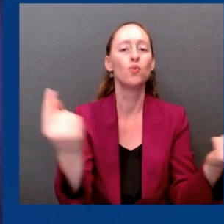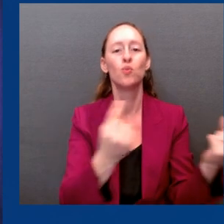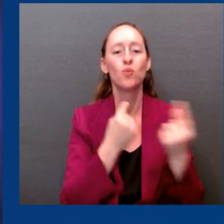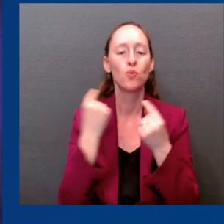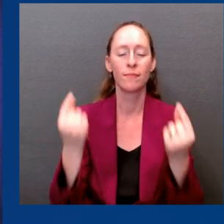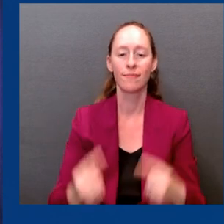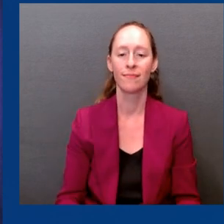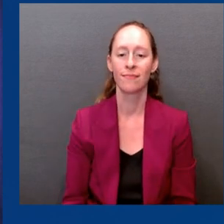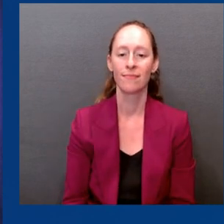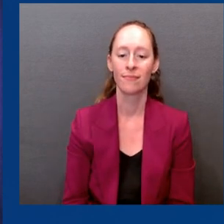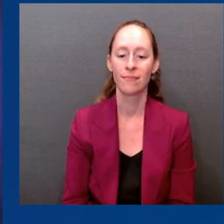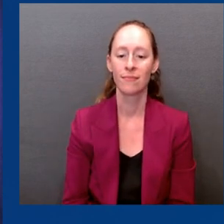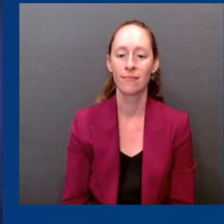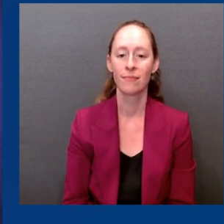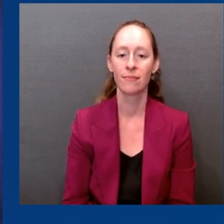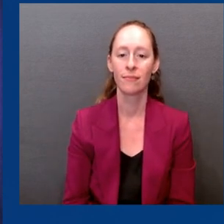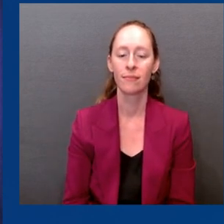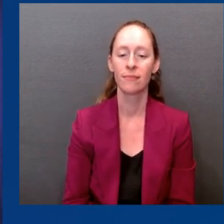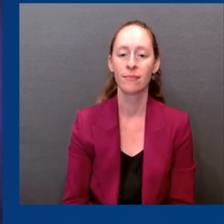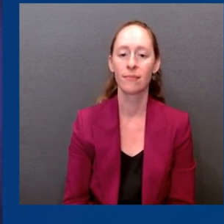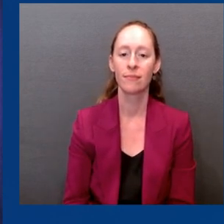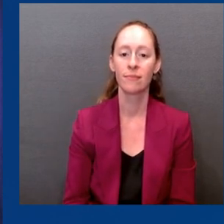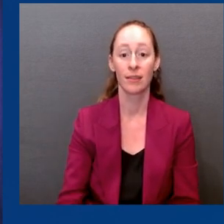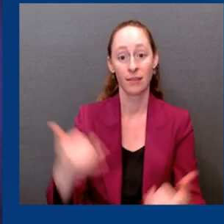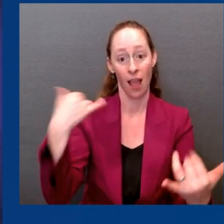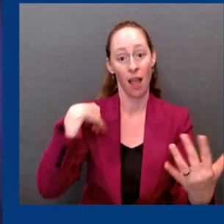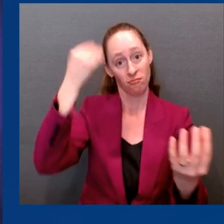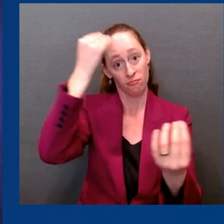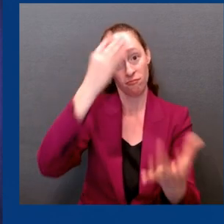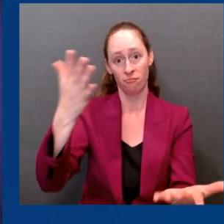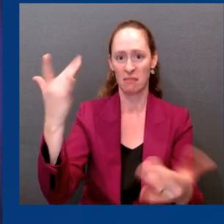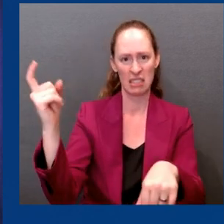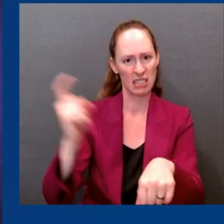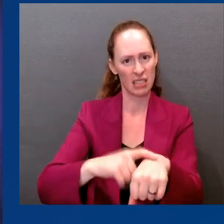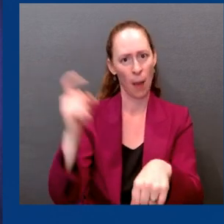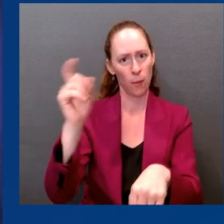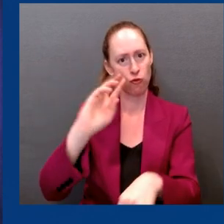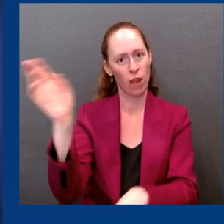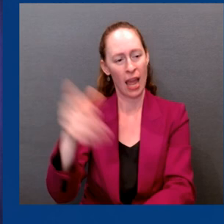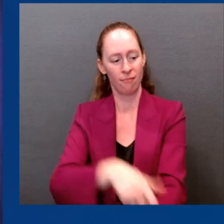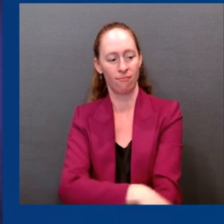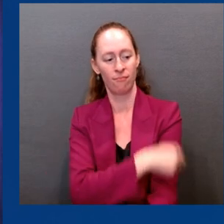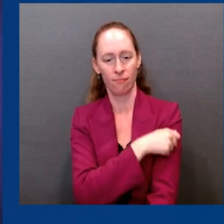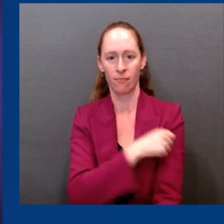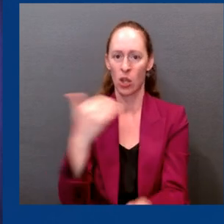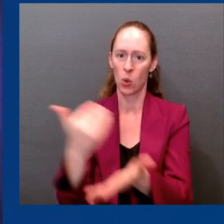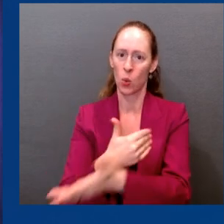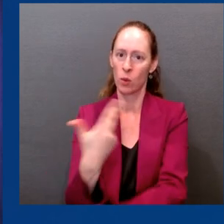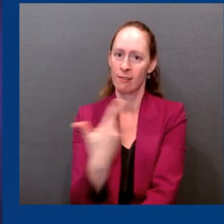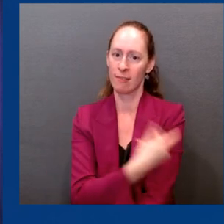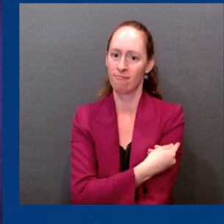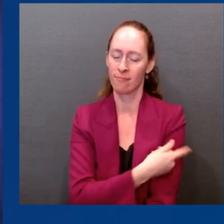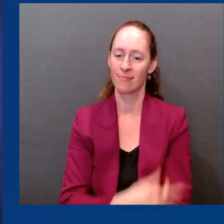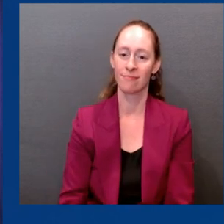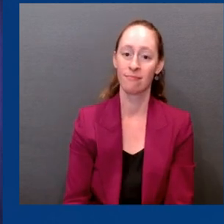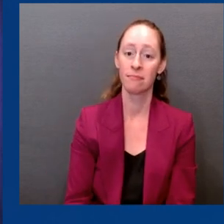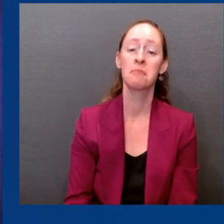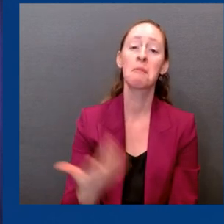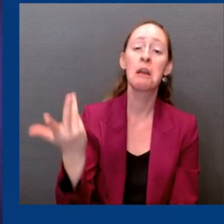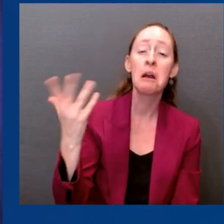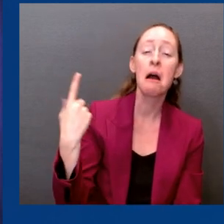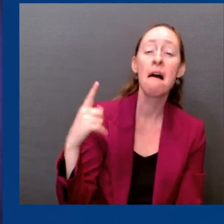vaccine shot. If you don't think you need it because you are healthy, do it for your grandmother. Do it for your vulnerable uncle